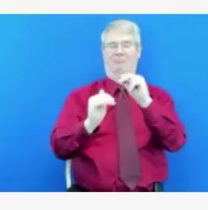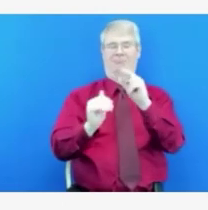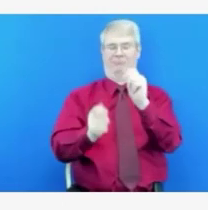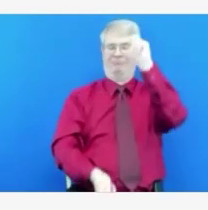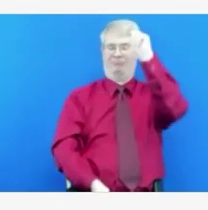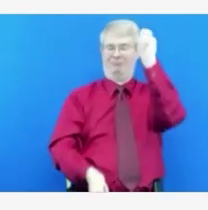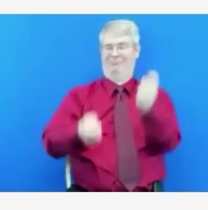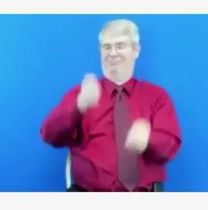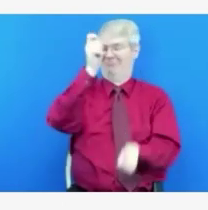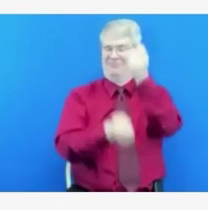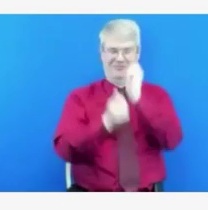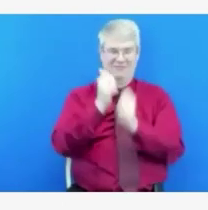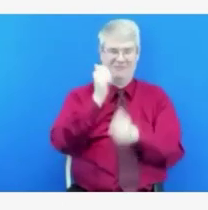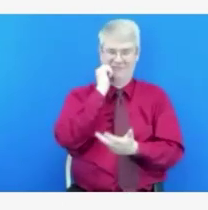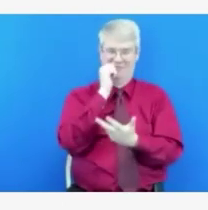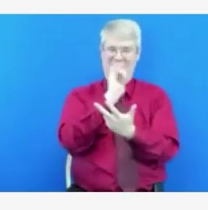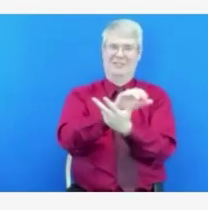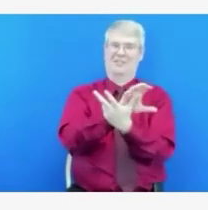Thank you, Dr. Nemerson. Dr. Nemerson.